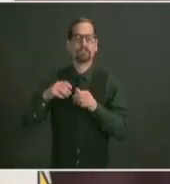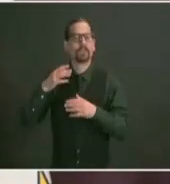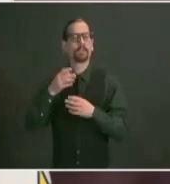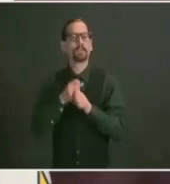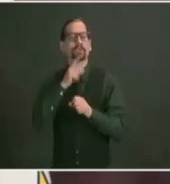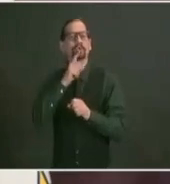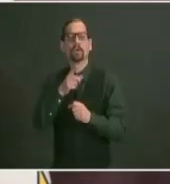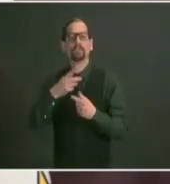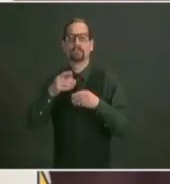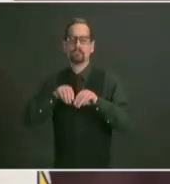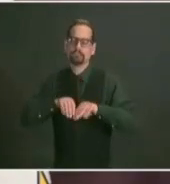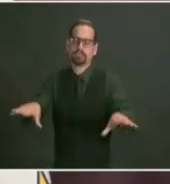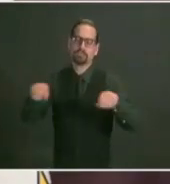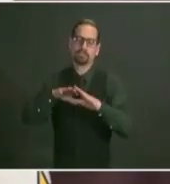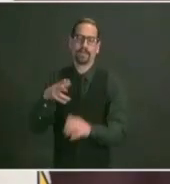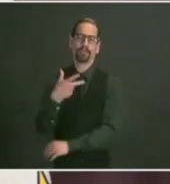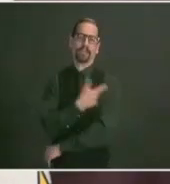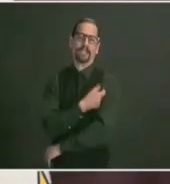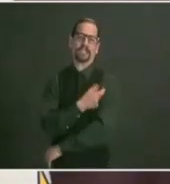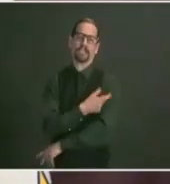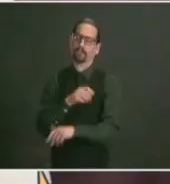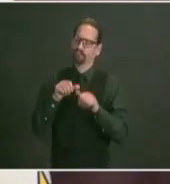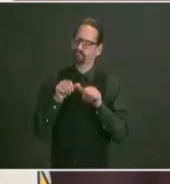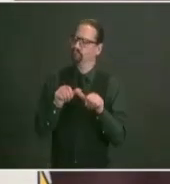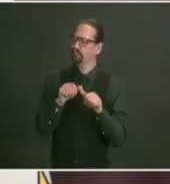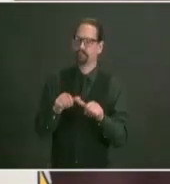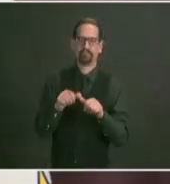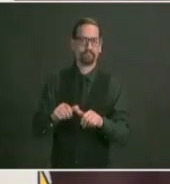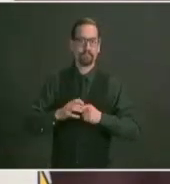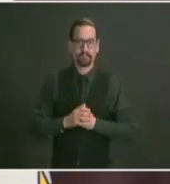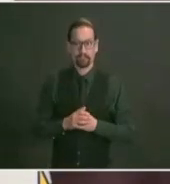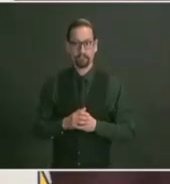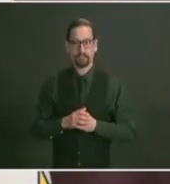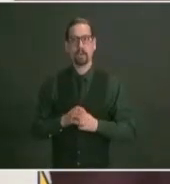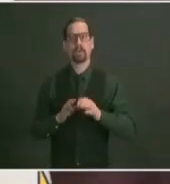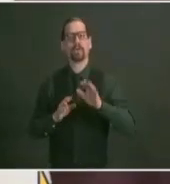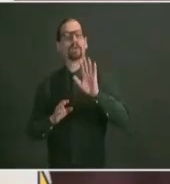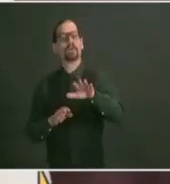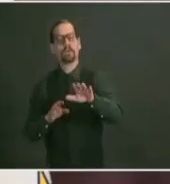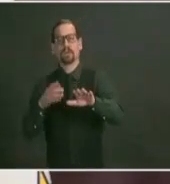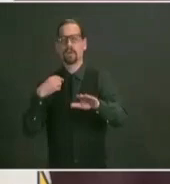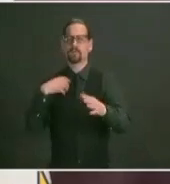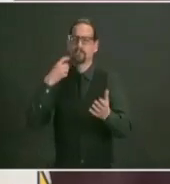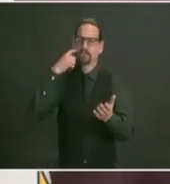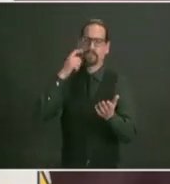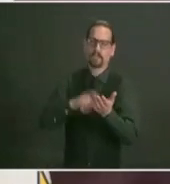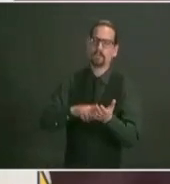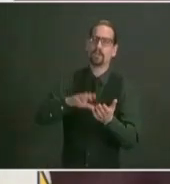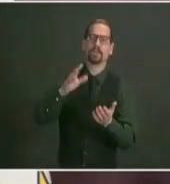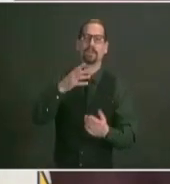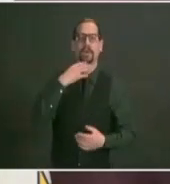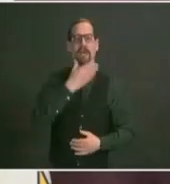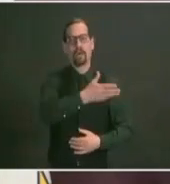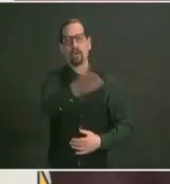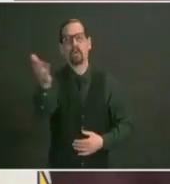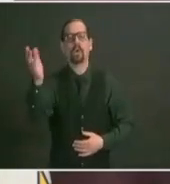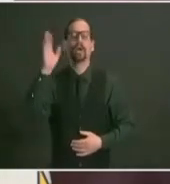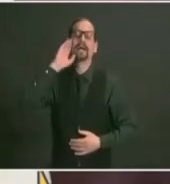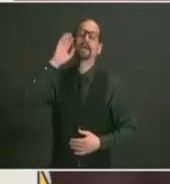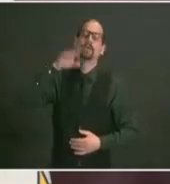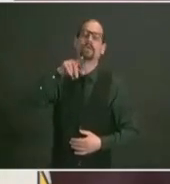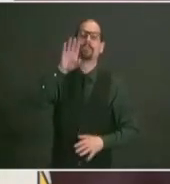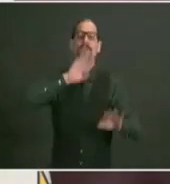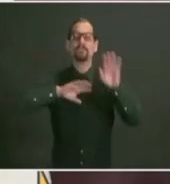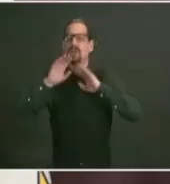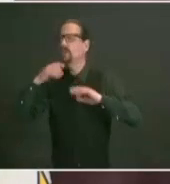we recognize that there is a lot of angst and frustration out there we understand why it's good in a